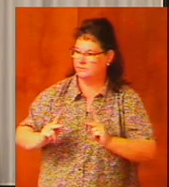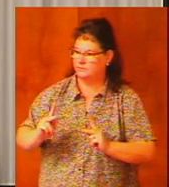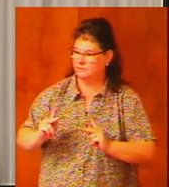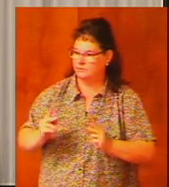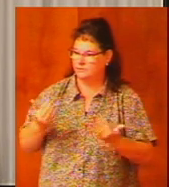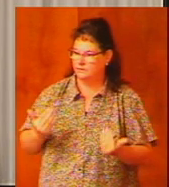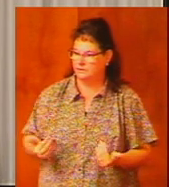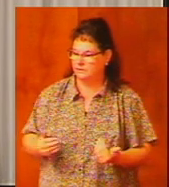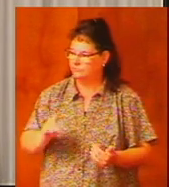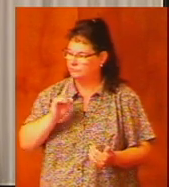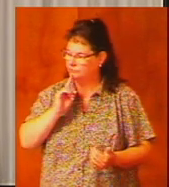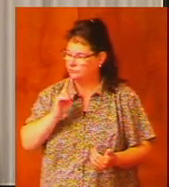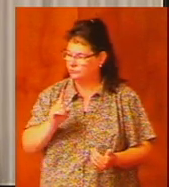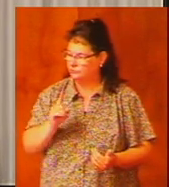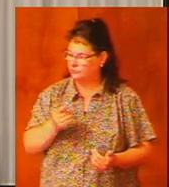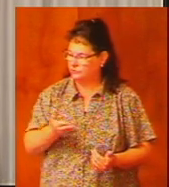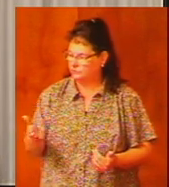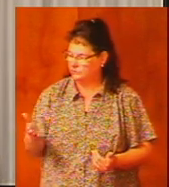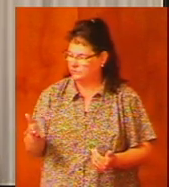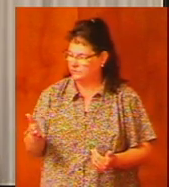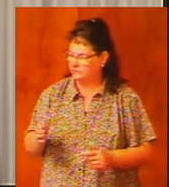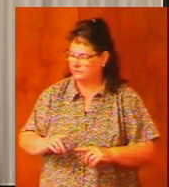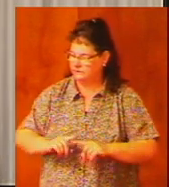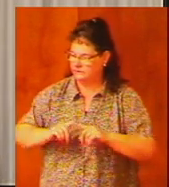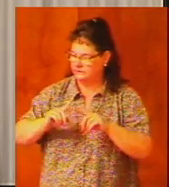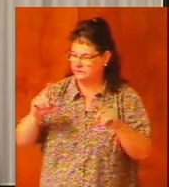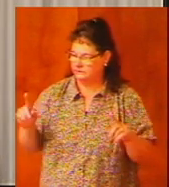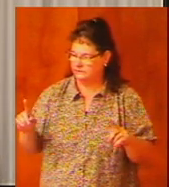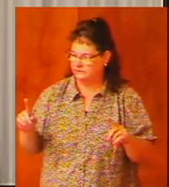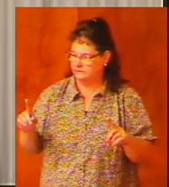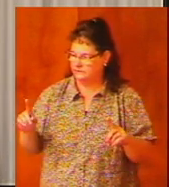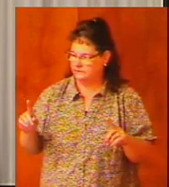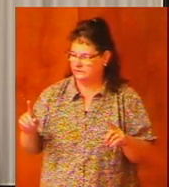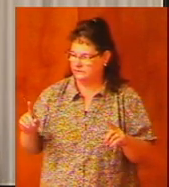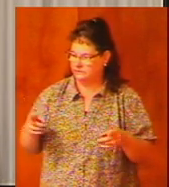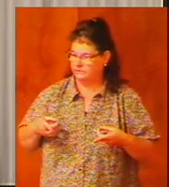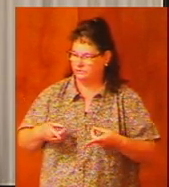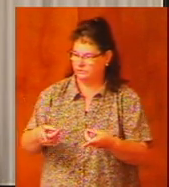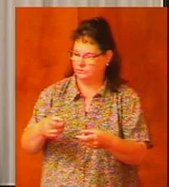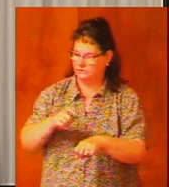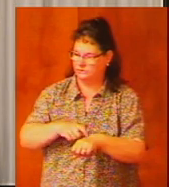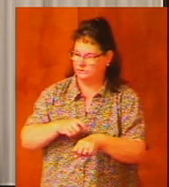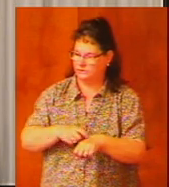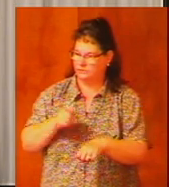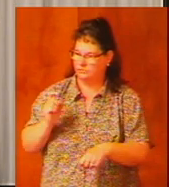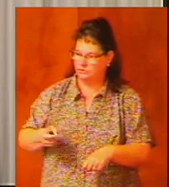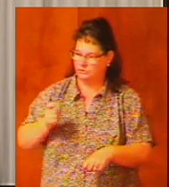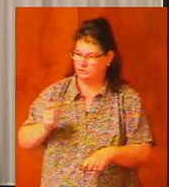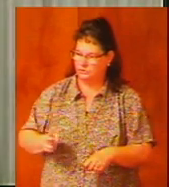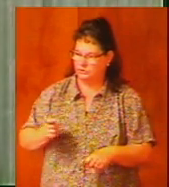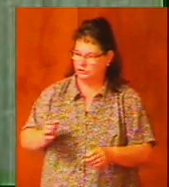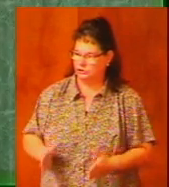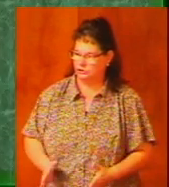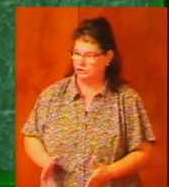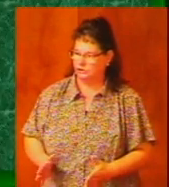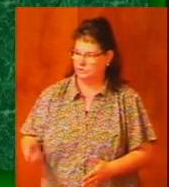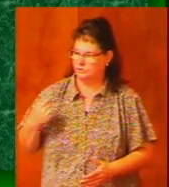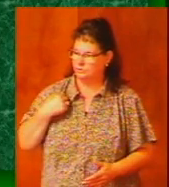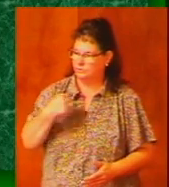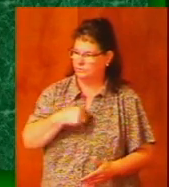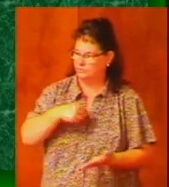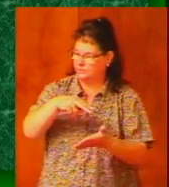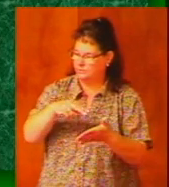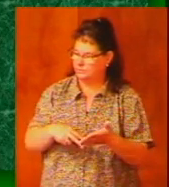Now certainly, there were exceptions in the time of the judges. we read